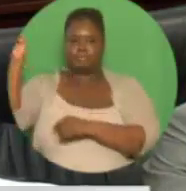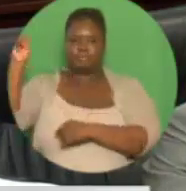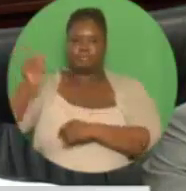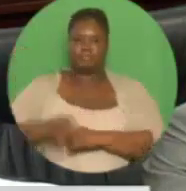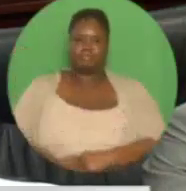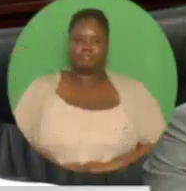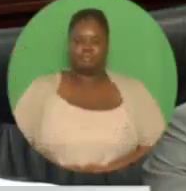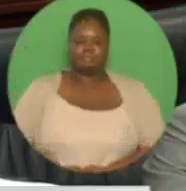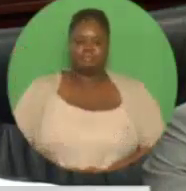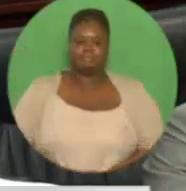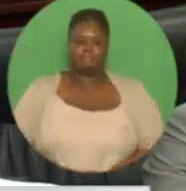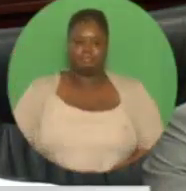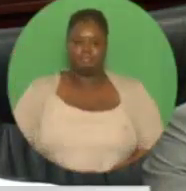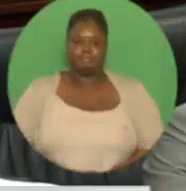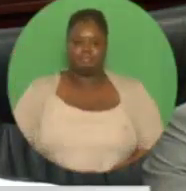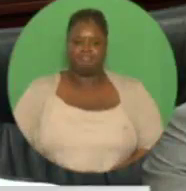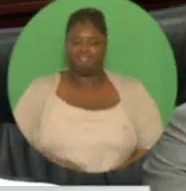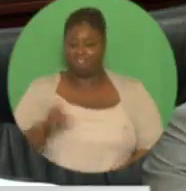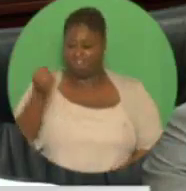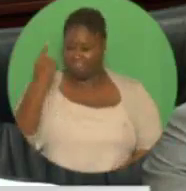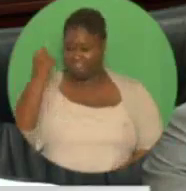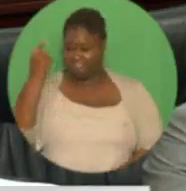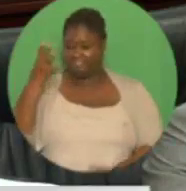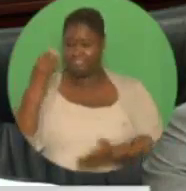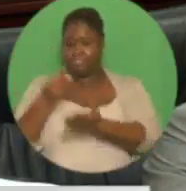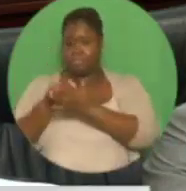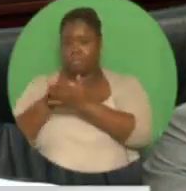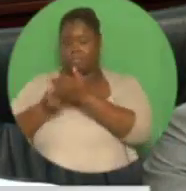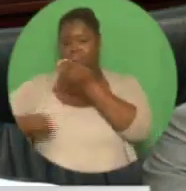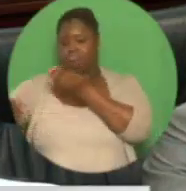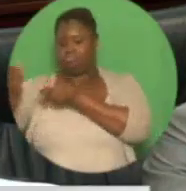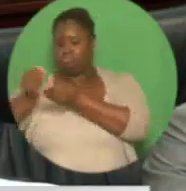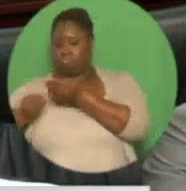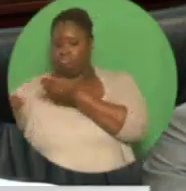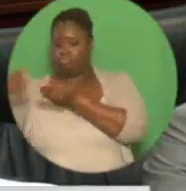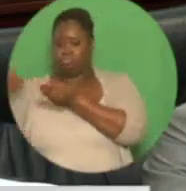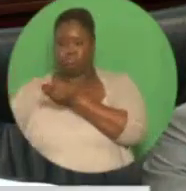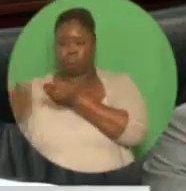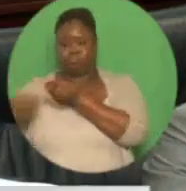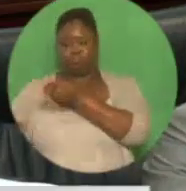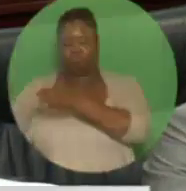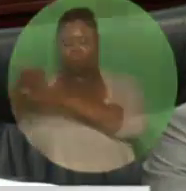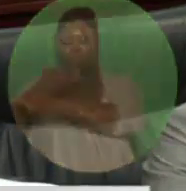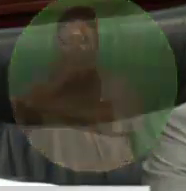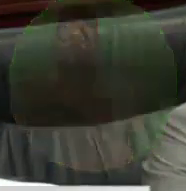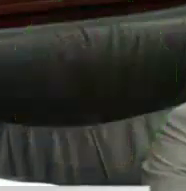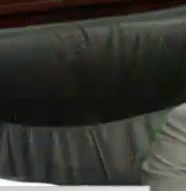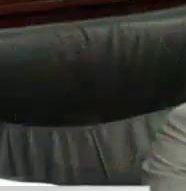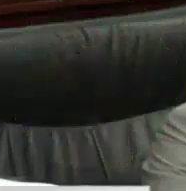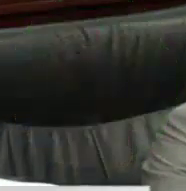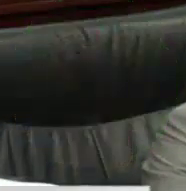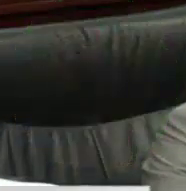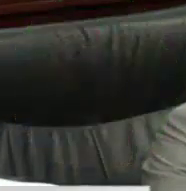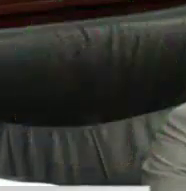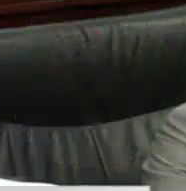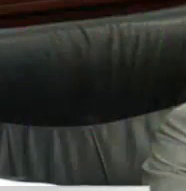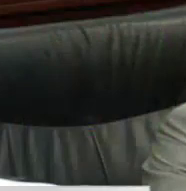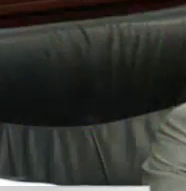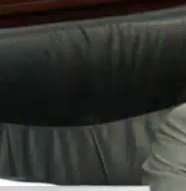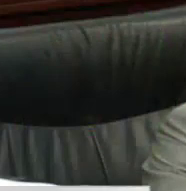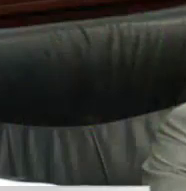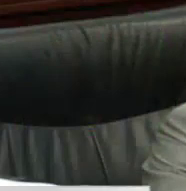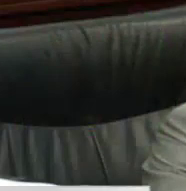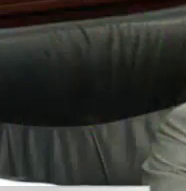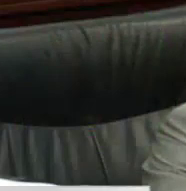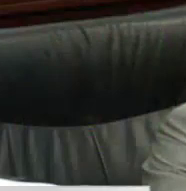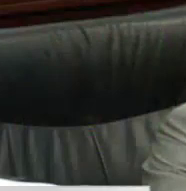of Sandals will be substantial, including estimated income to the government of U.S. 80 million, or Trinad